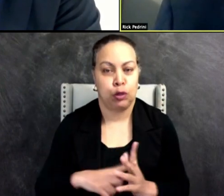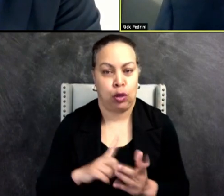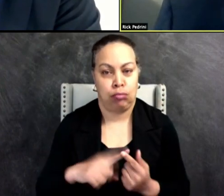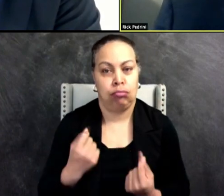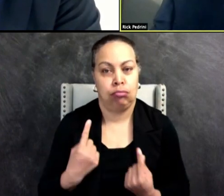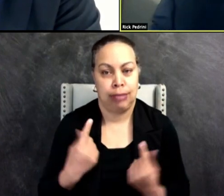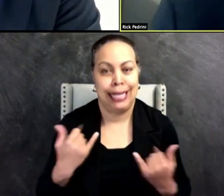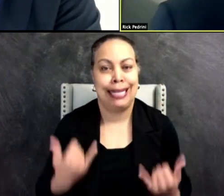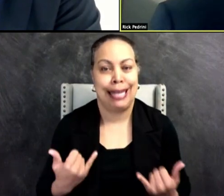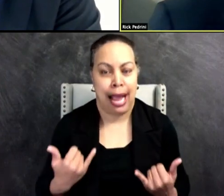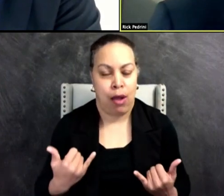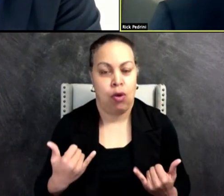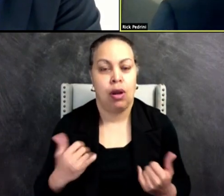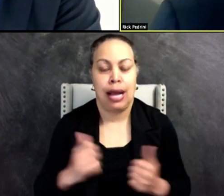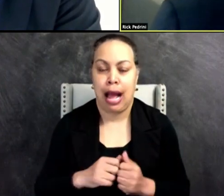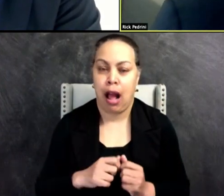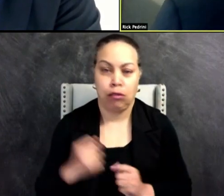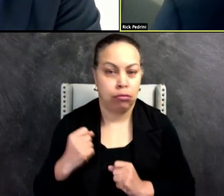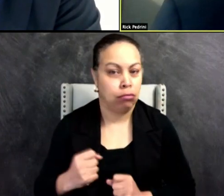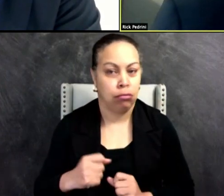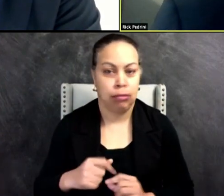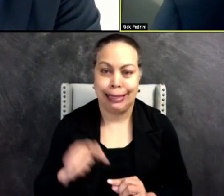now how deeply hurtful